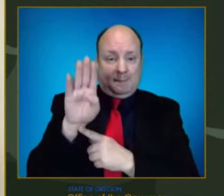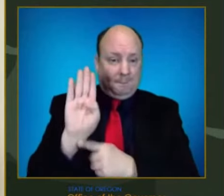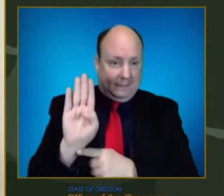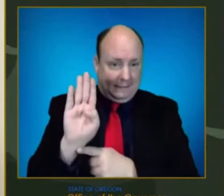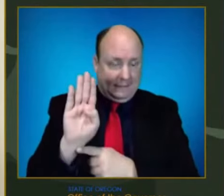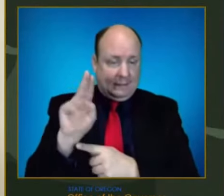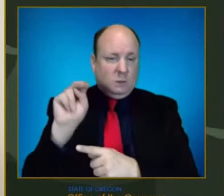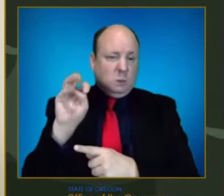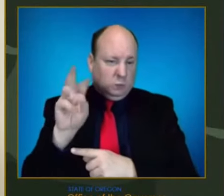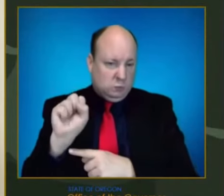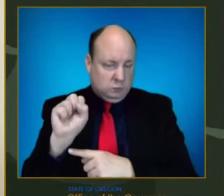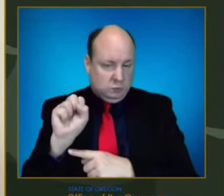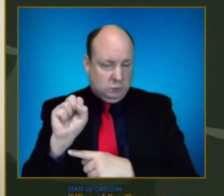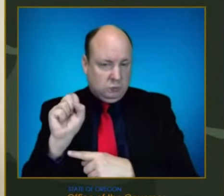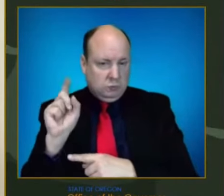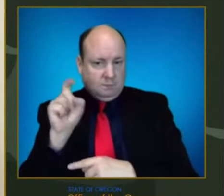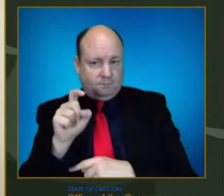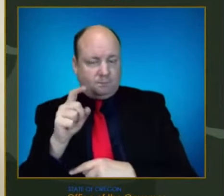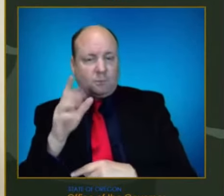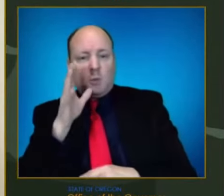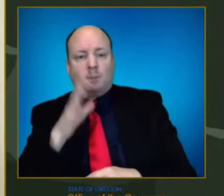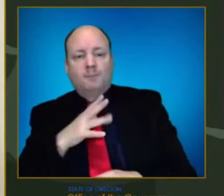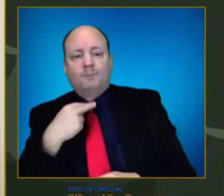Hi. My question is for Peter Graven.